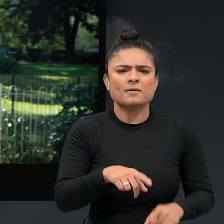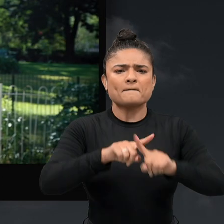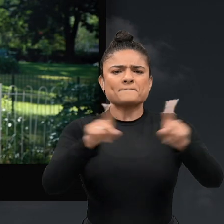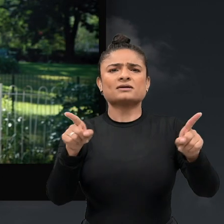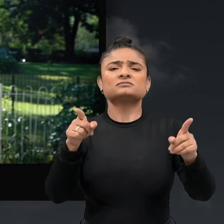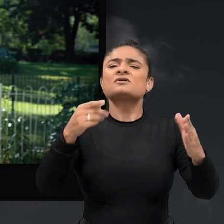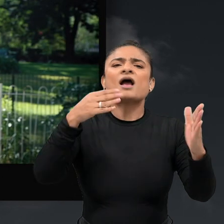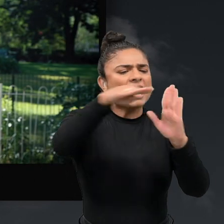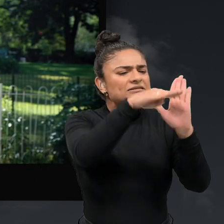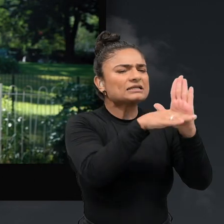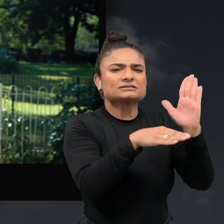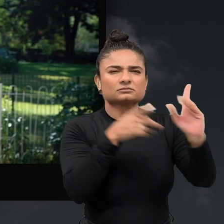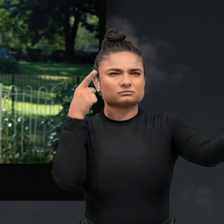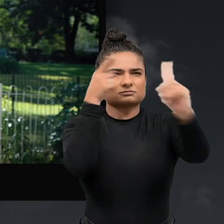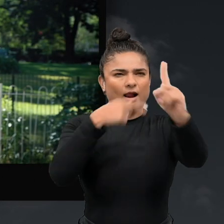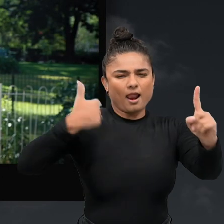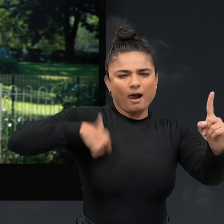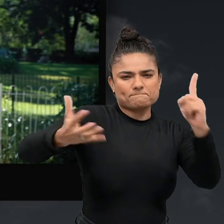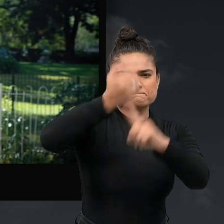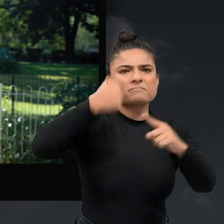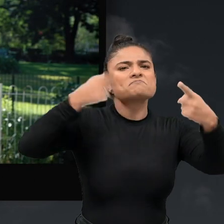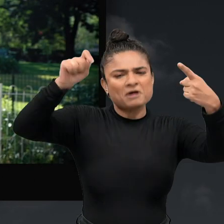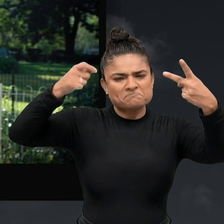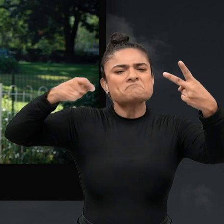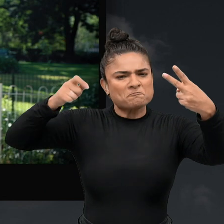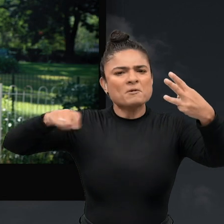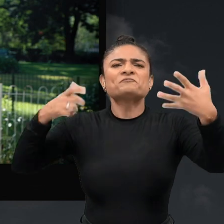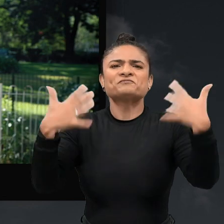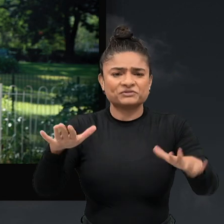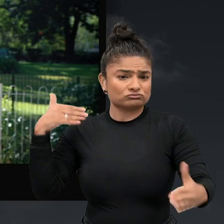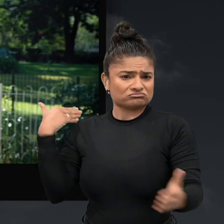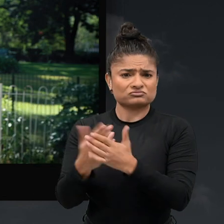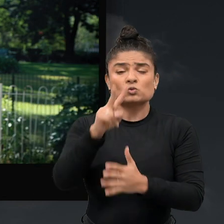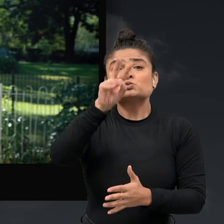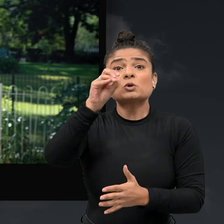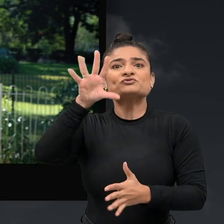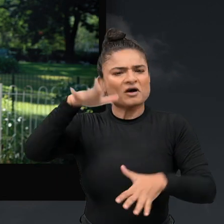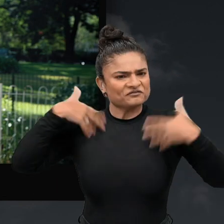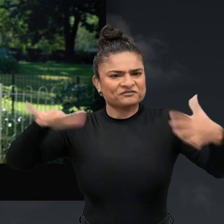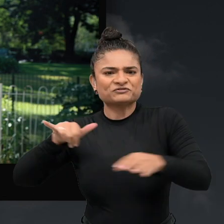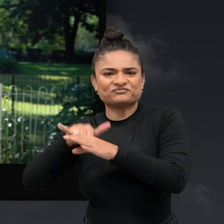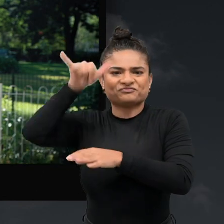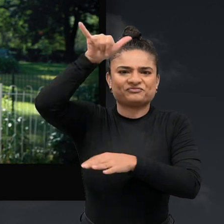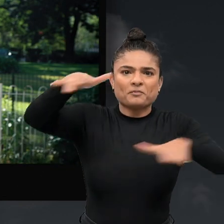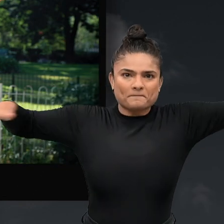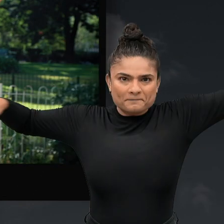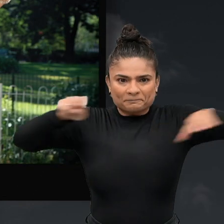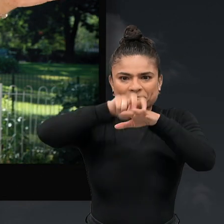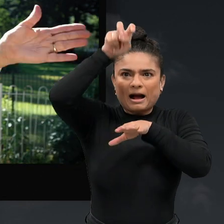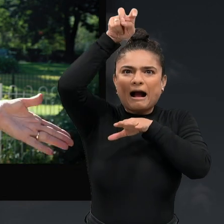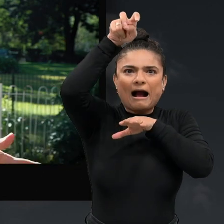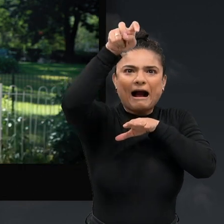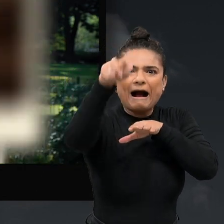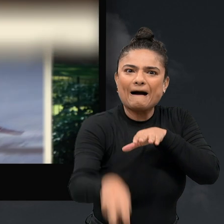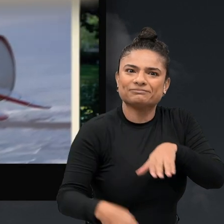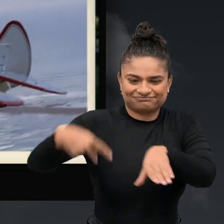I've managed to do a bucket list item that I always wanted to do which was wing walking and in 2005 I was able to fly standing